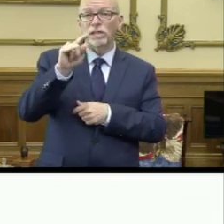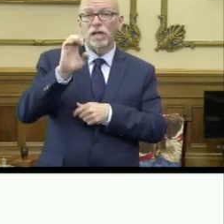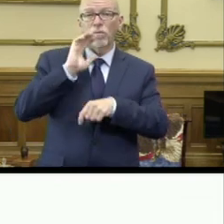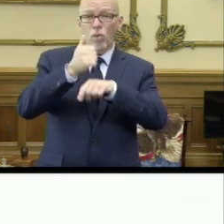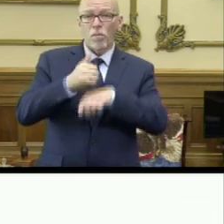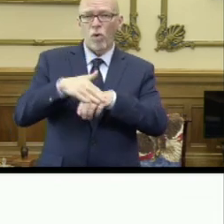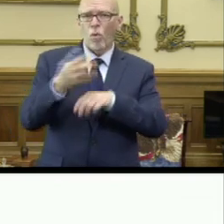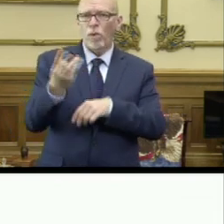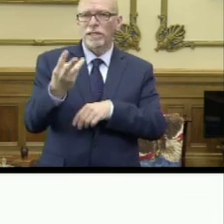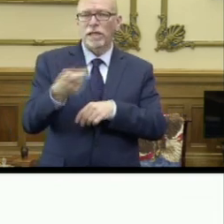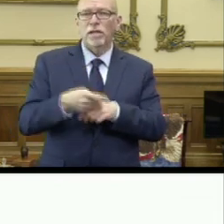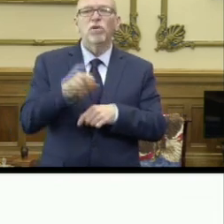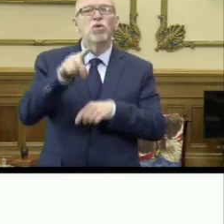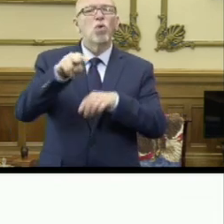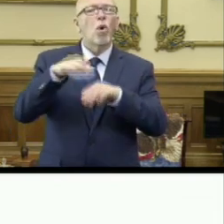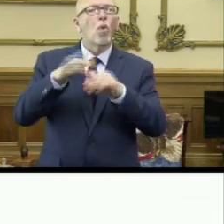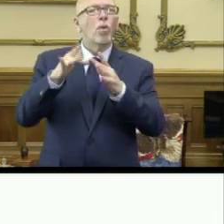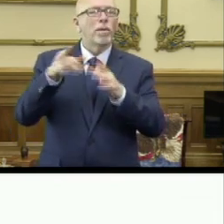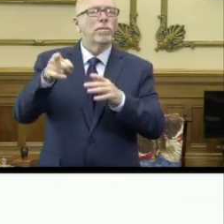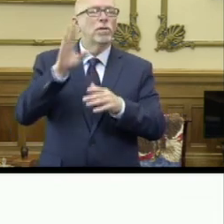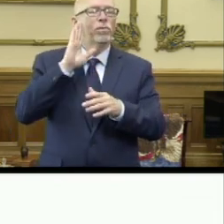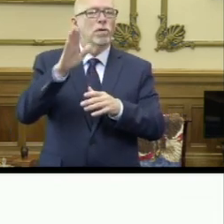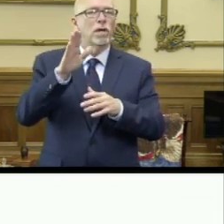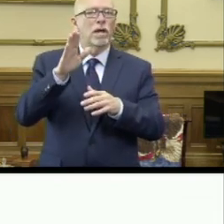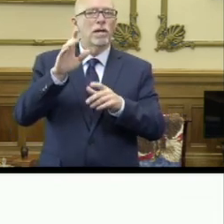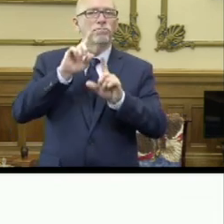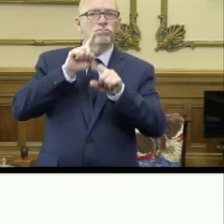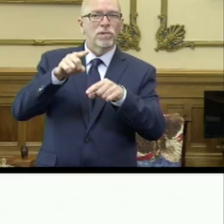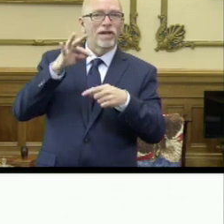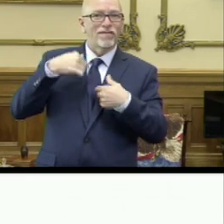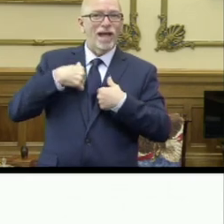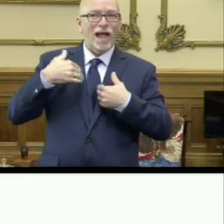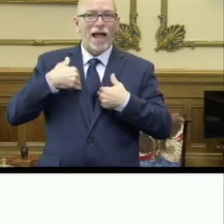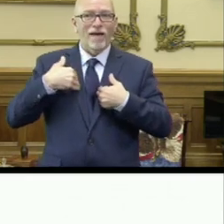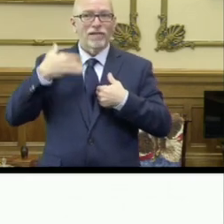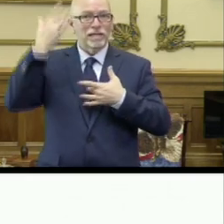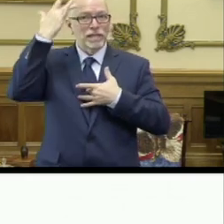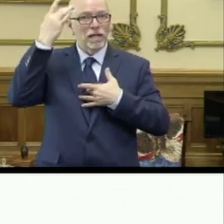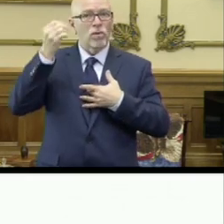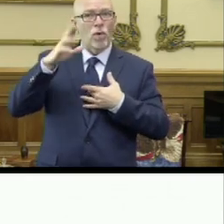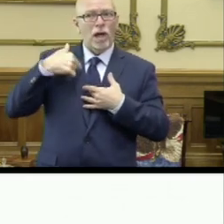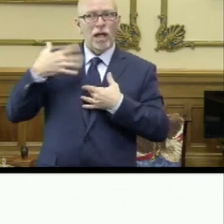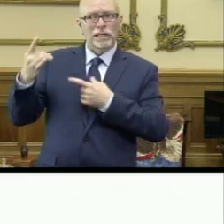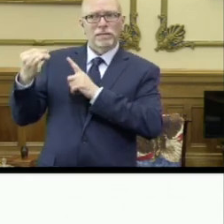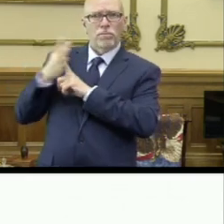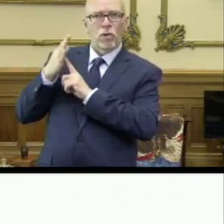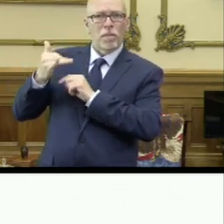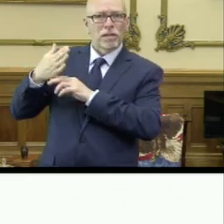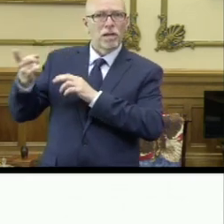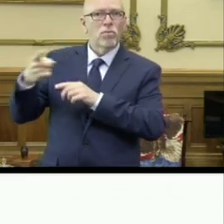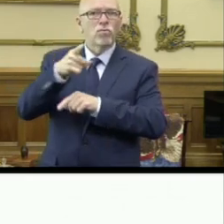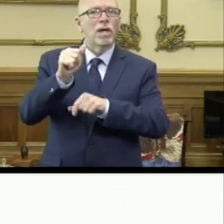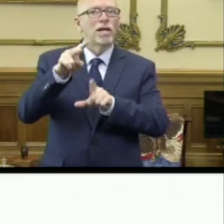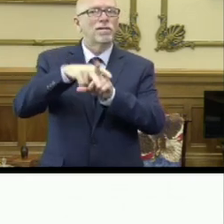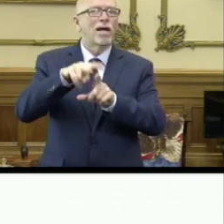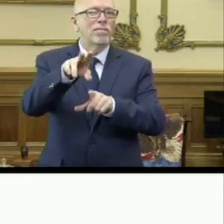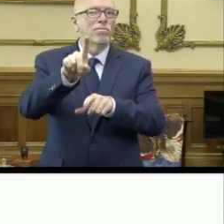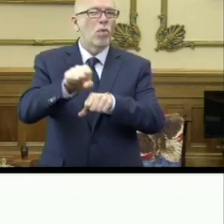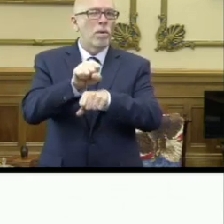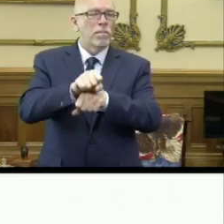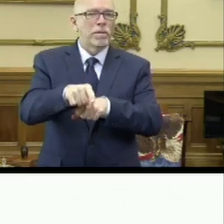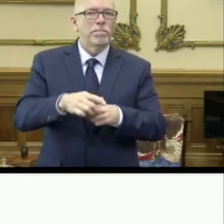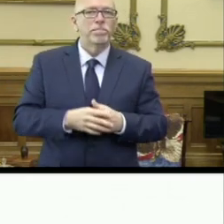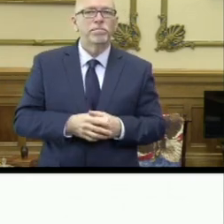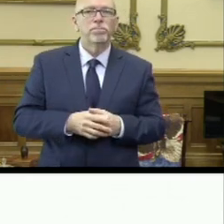Wednesday. When you go to the portal, you will report your symptoms or exposure and then be assigned an appointment. We are finalizing